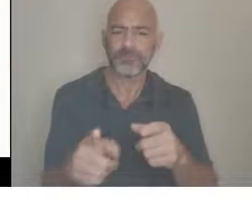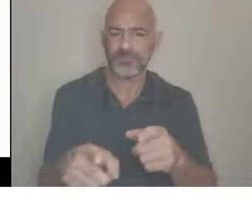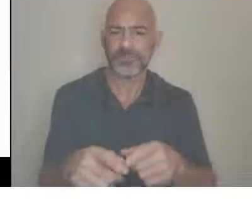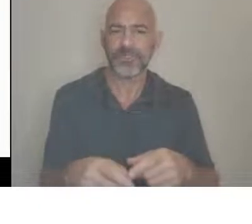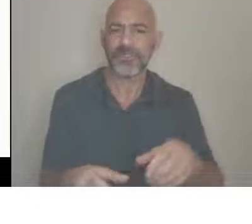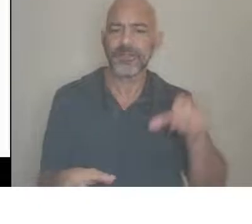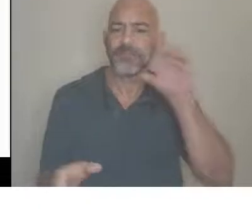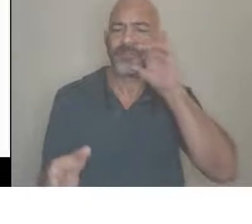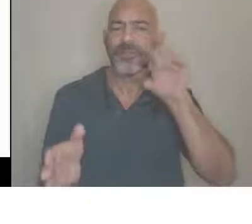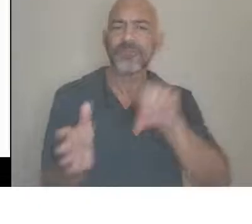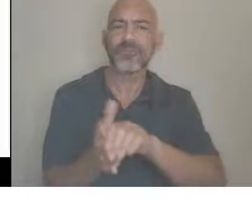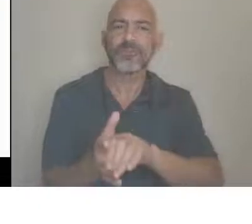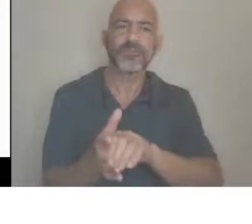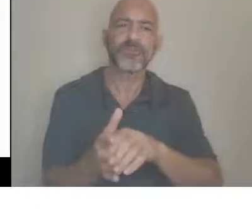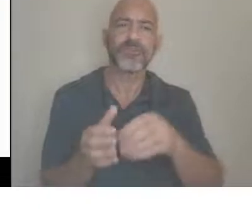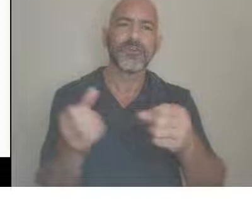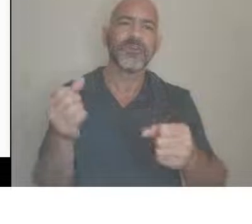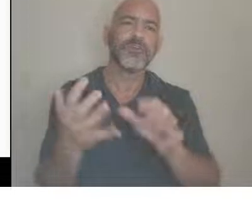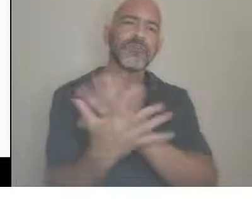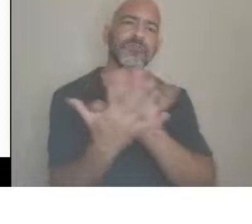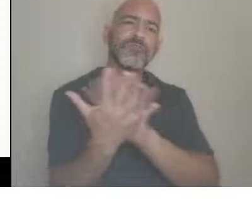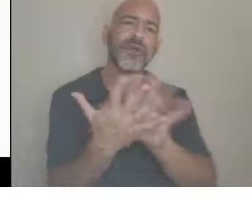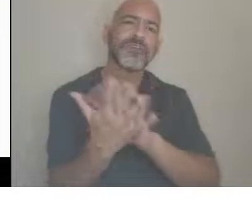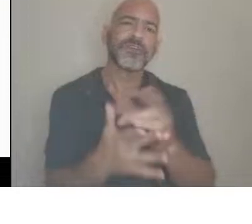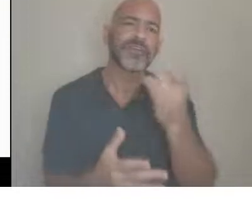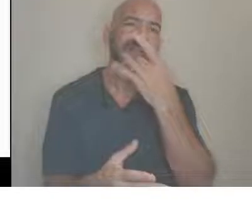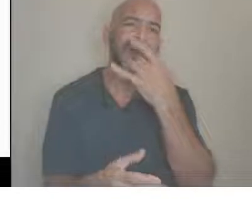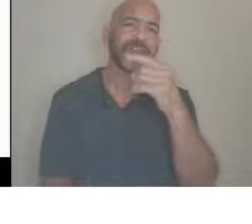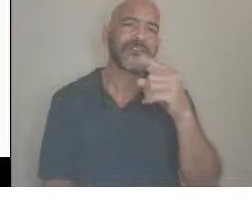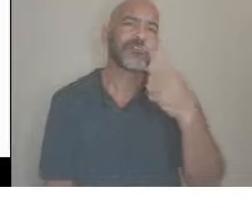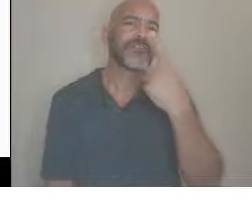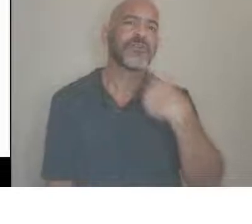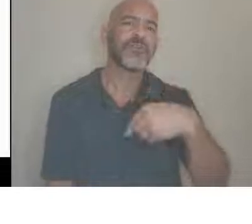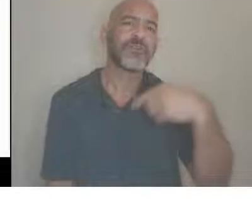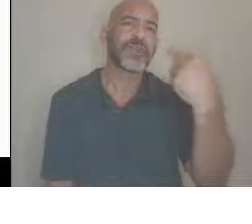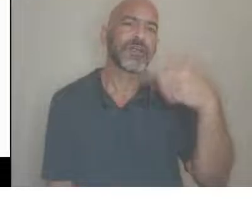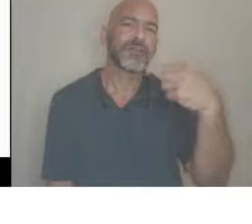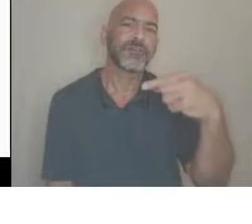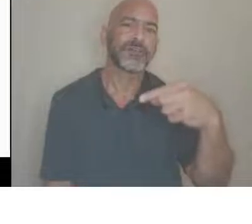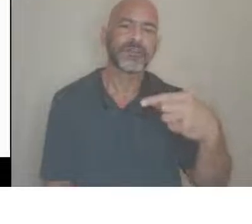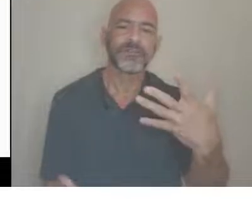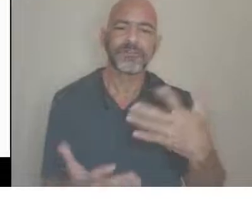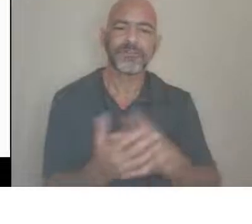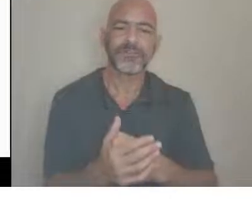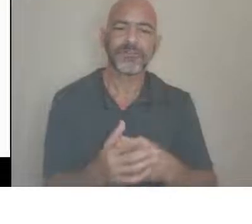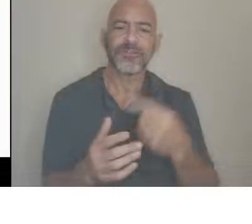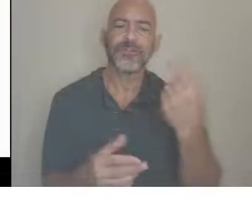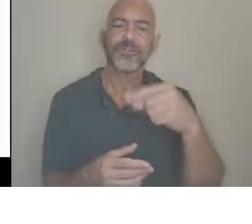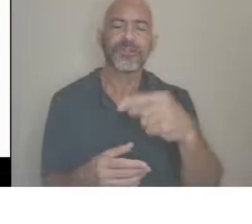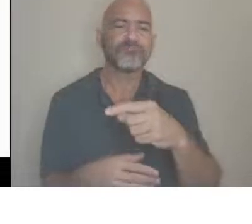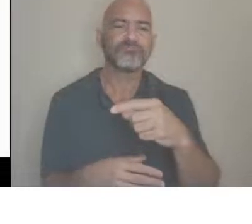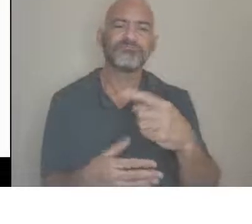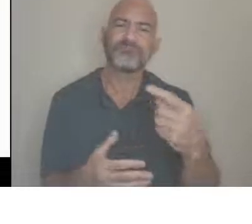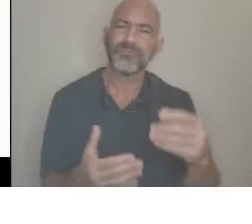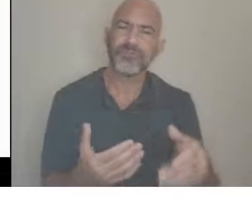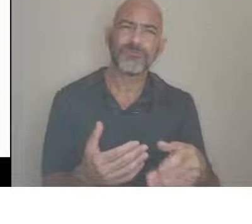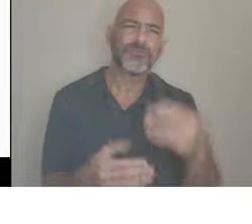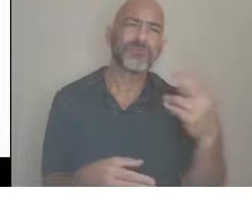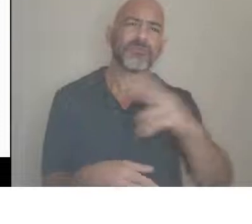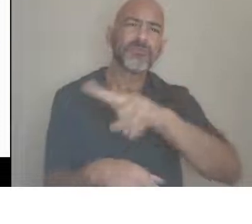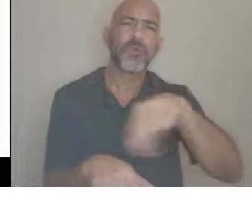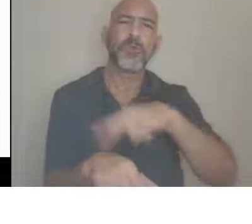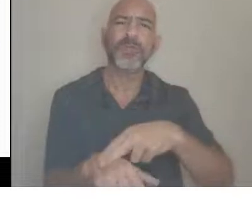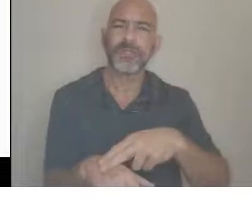lit up. And so, our green light words, which are almost always appropriate, we're talking wheelchair user.